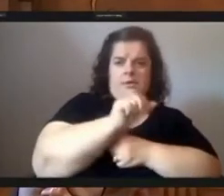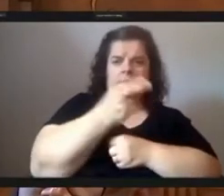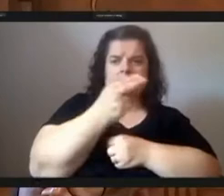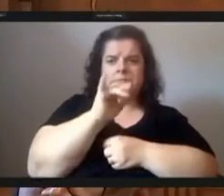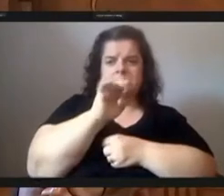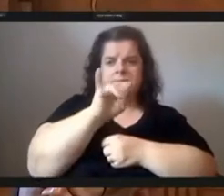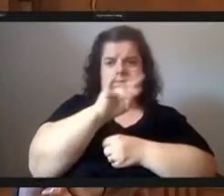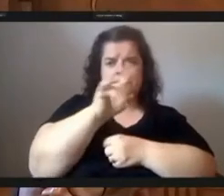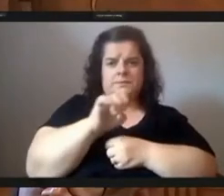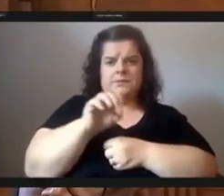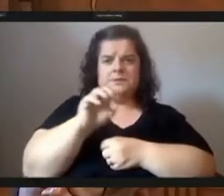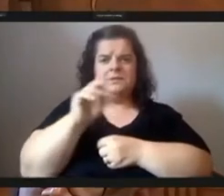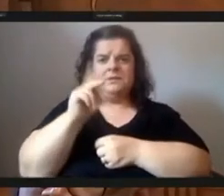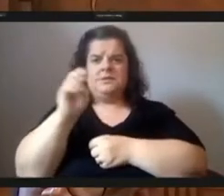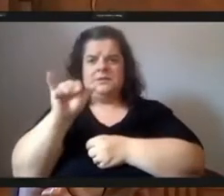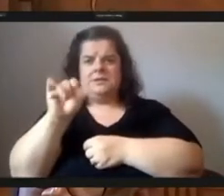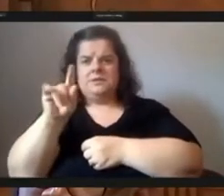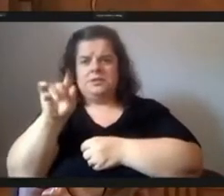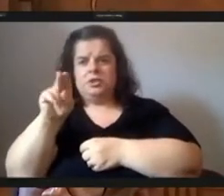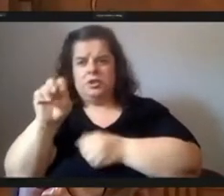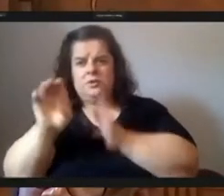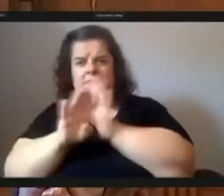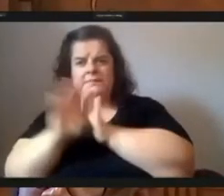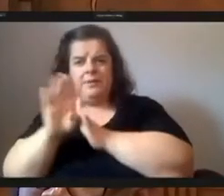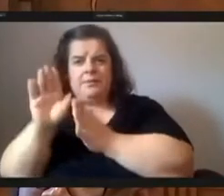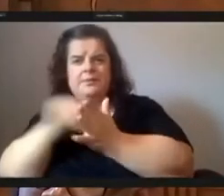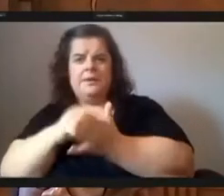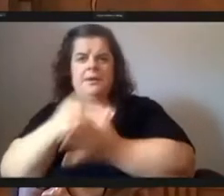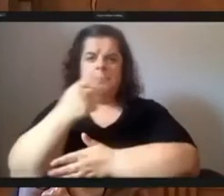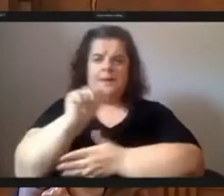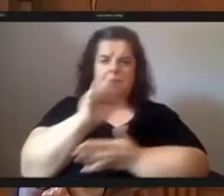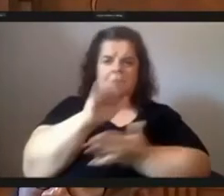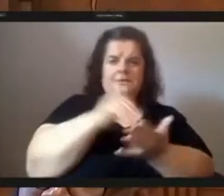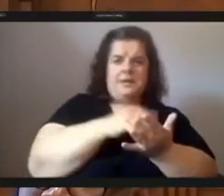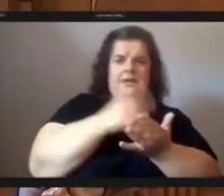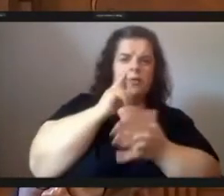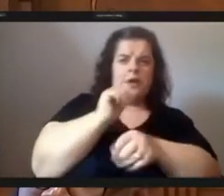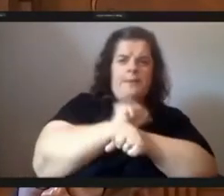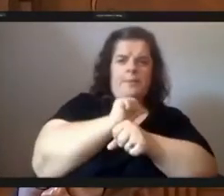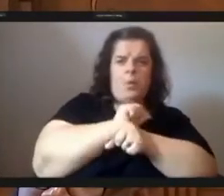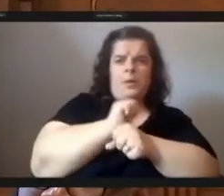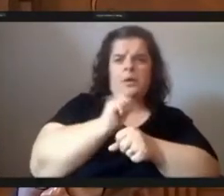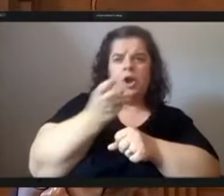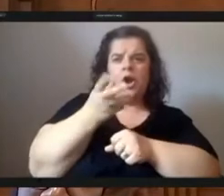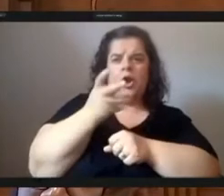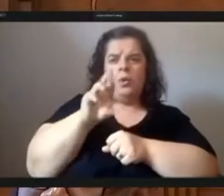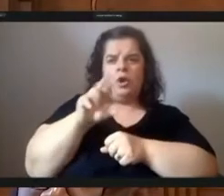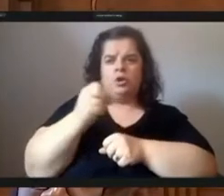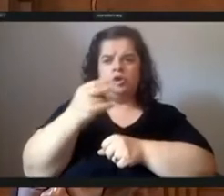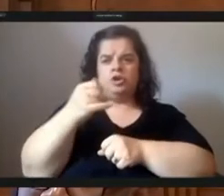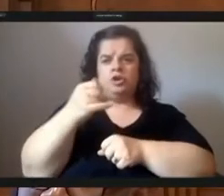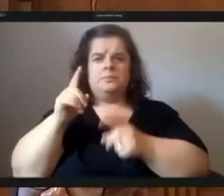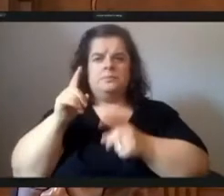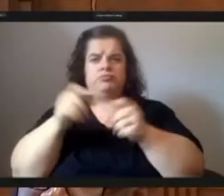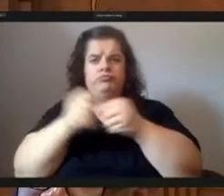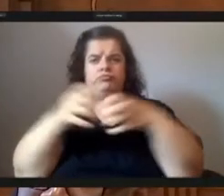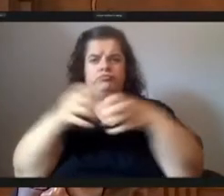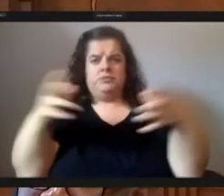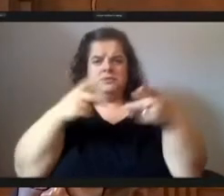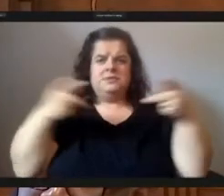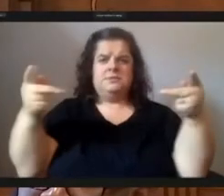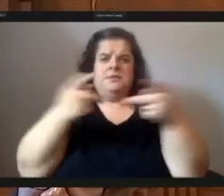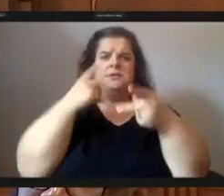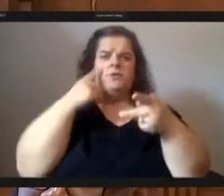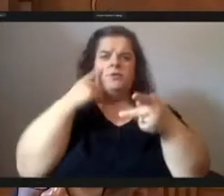keystone development center the pa center for employee ownership and others to not only build the space for a grocery store but to